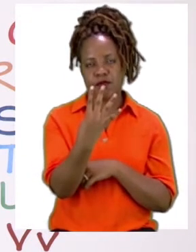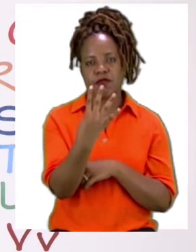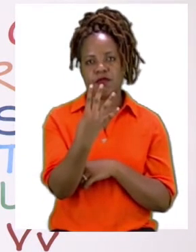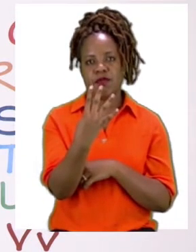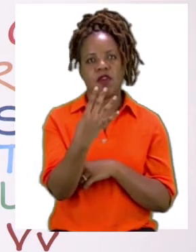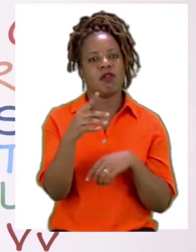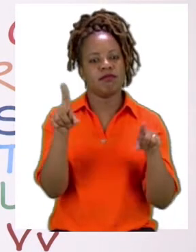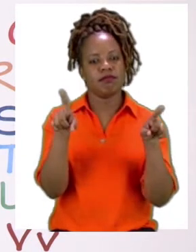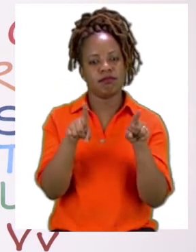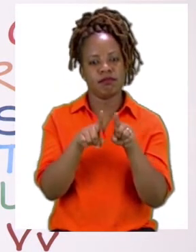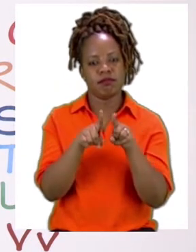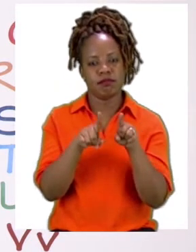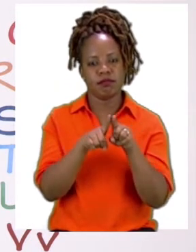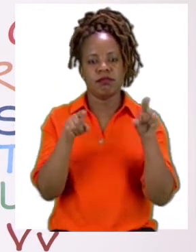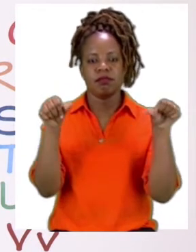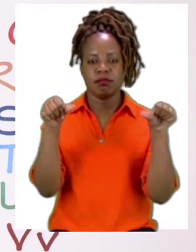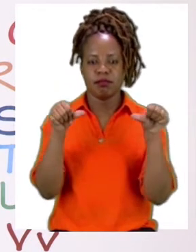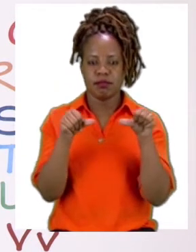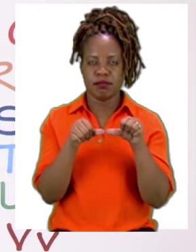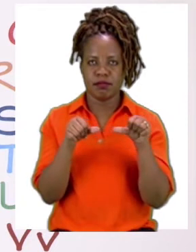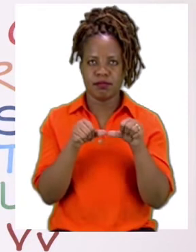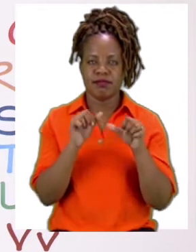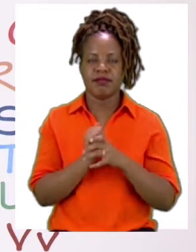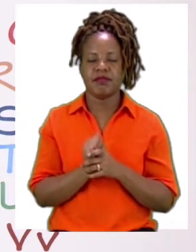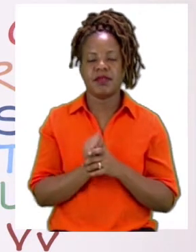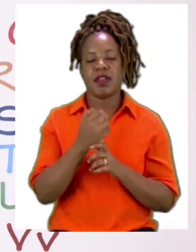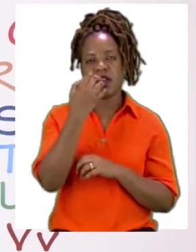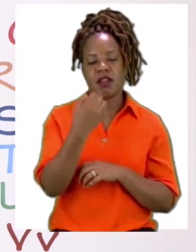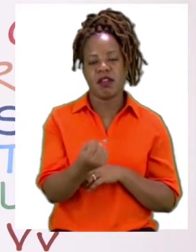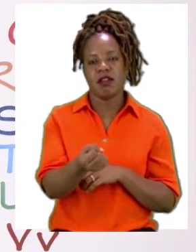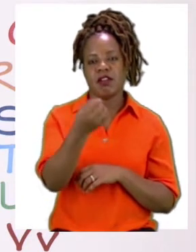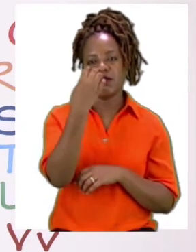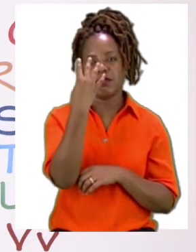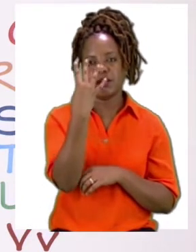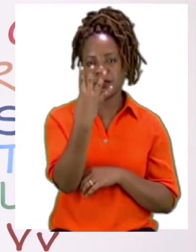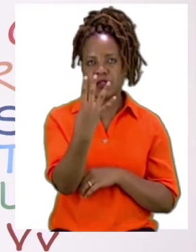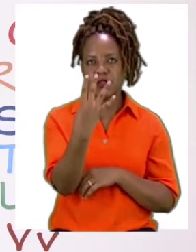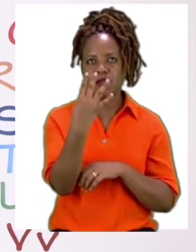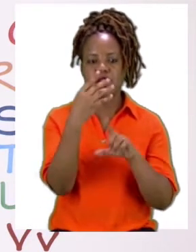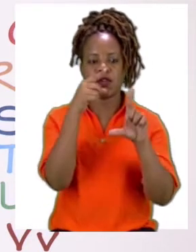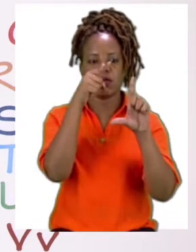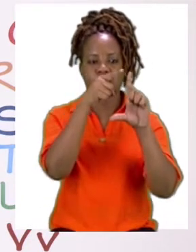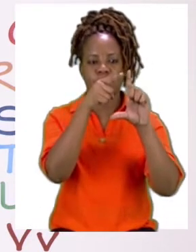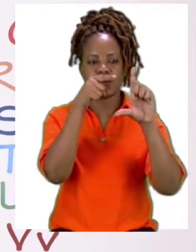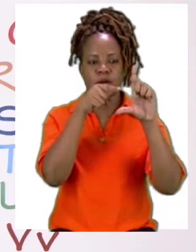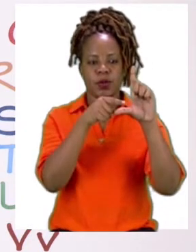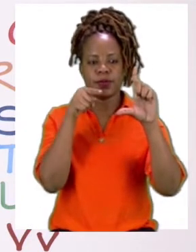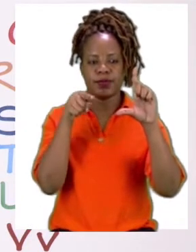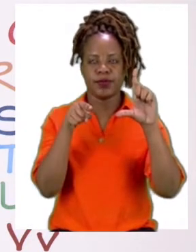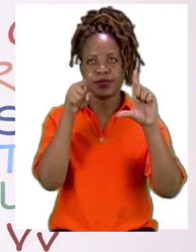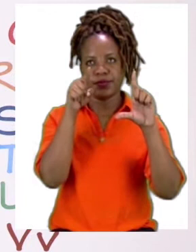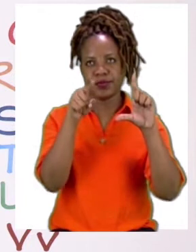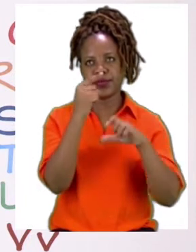We also know that a square has four corners. One, two, three, four. But